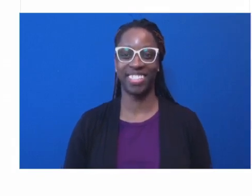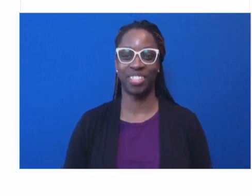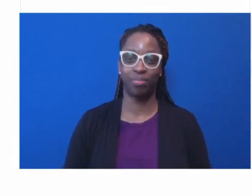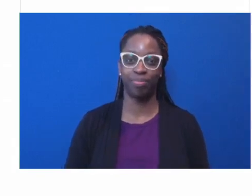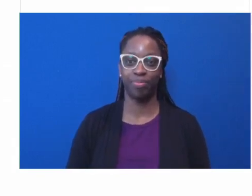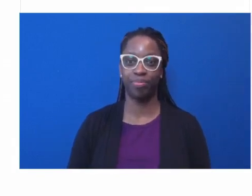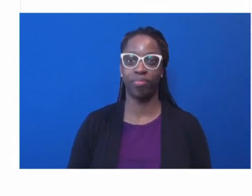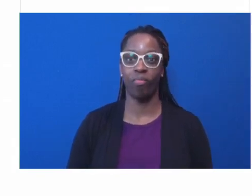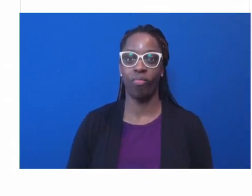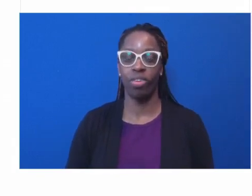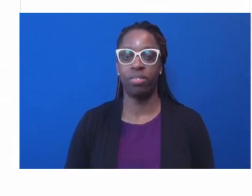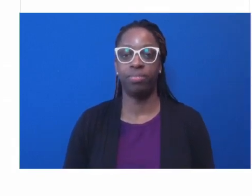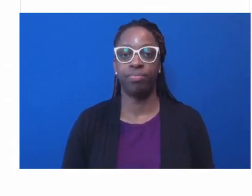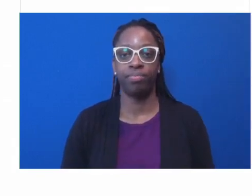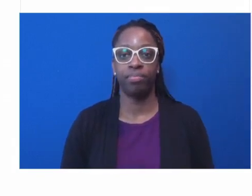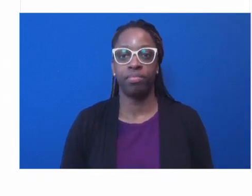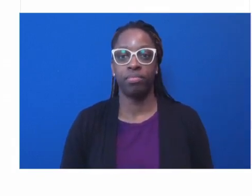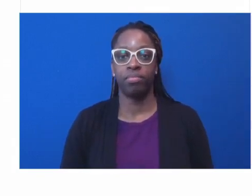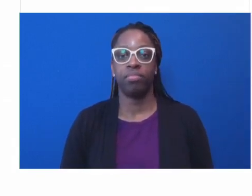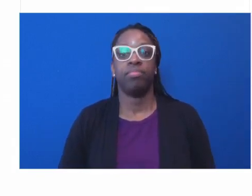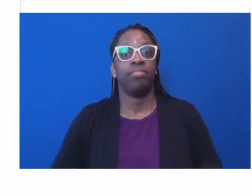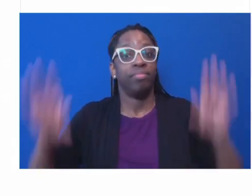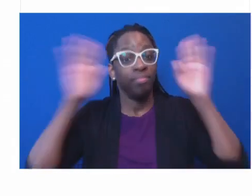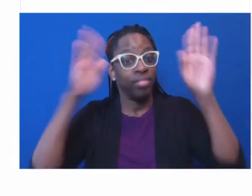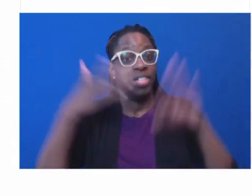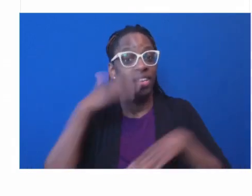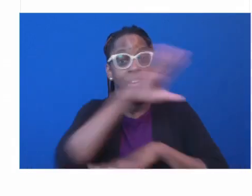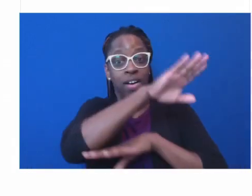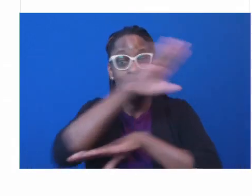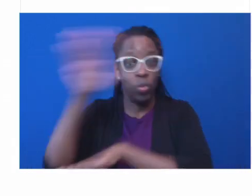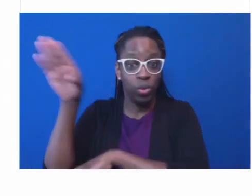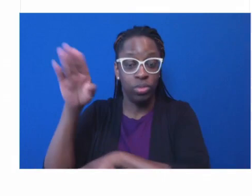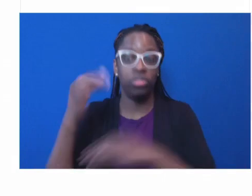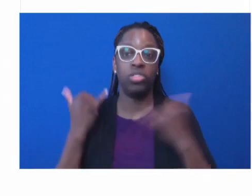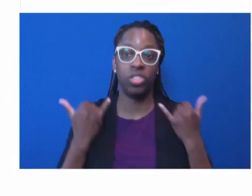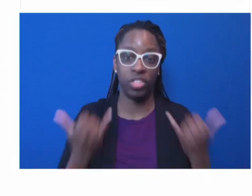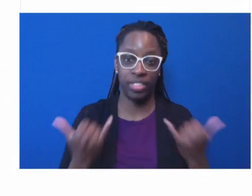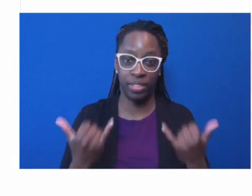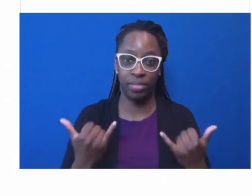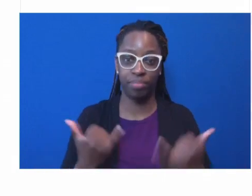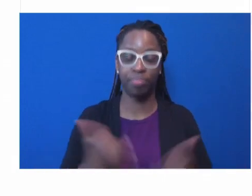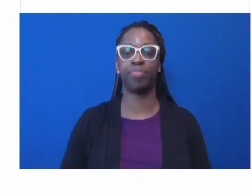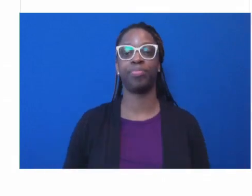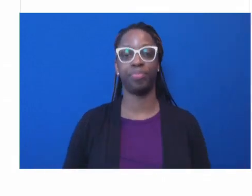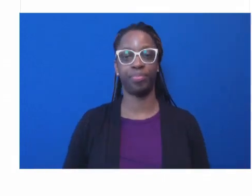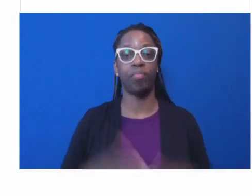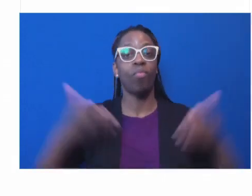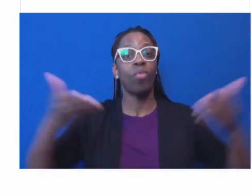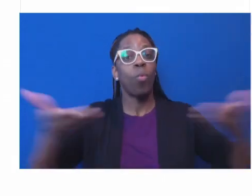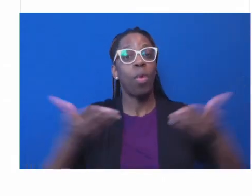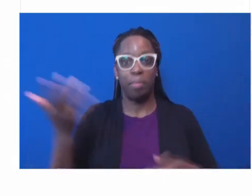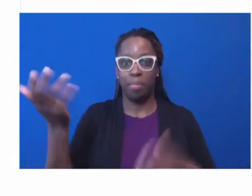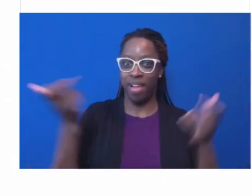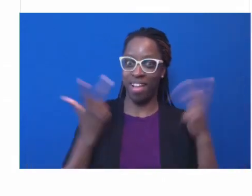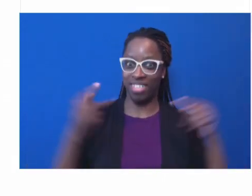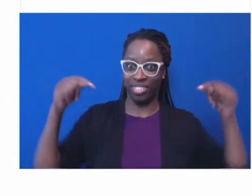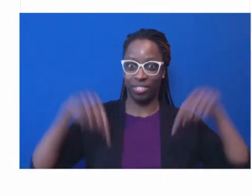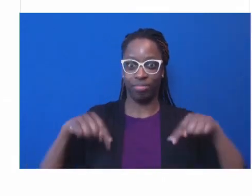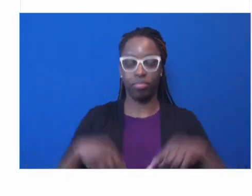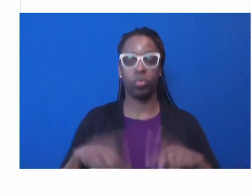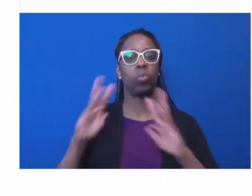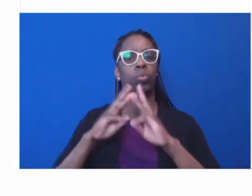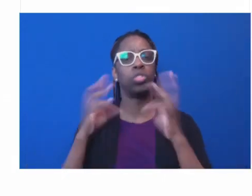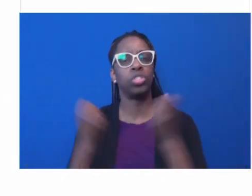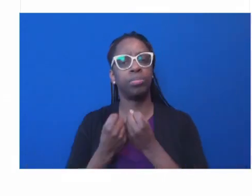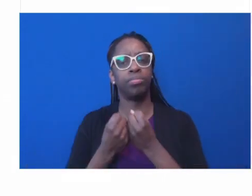Good afternoon, everyone, and welcome back to the workshop on Building Trust in Public Health Emergency Preparedness and Response,